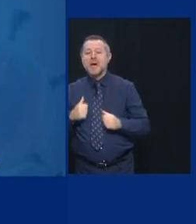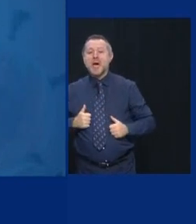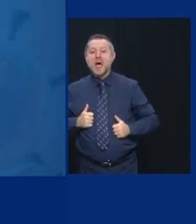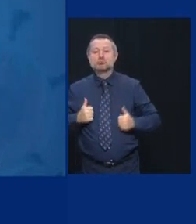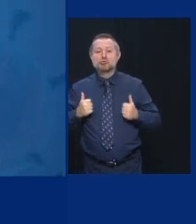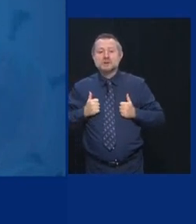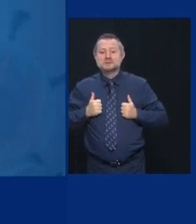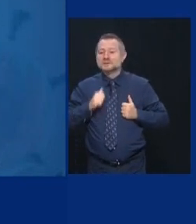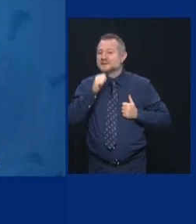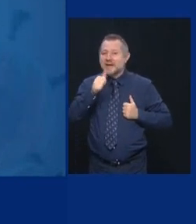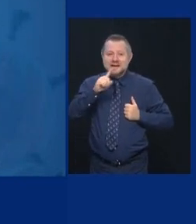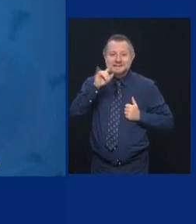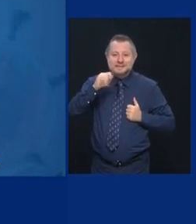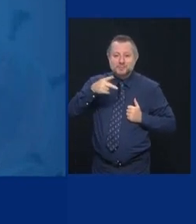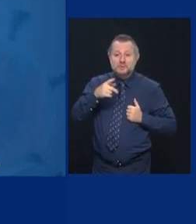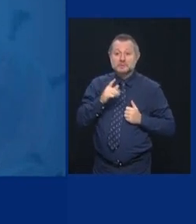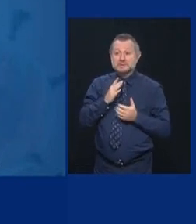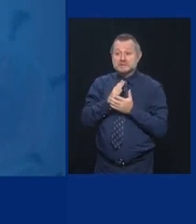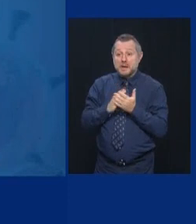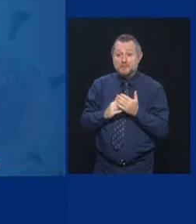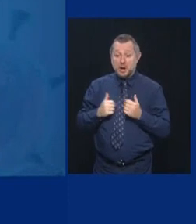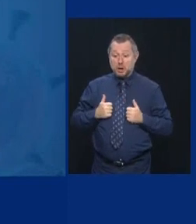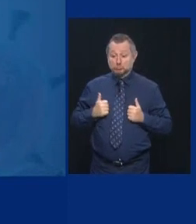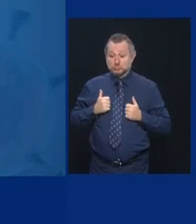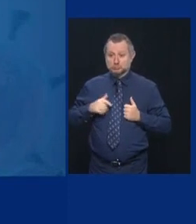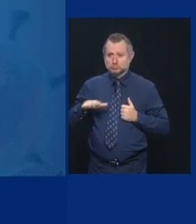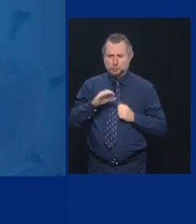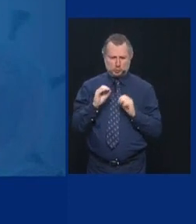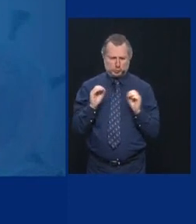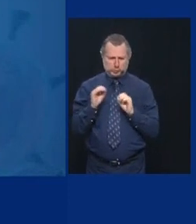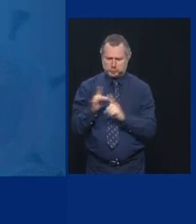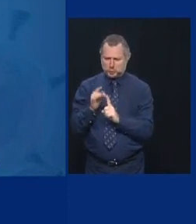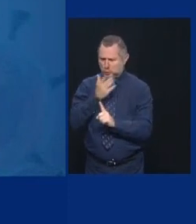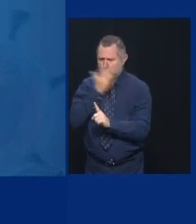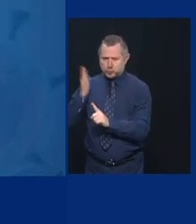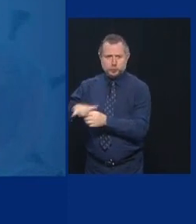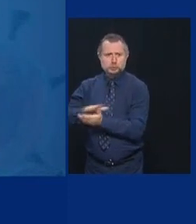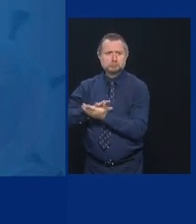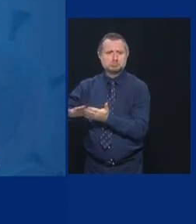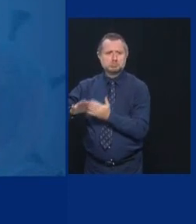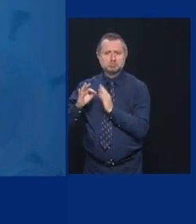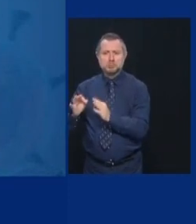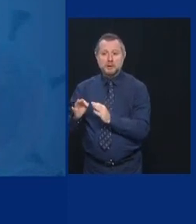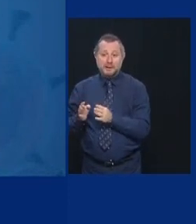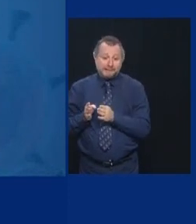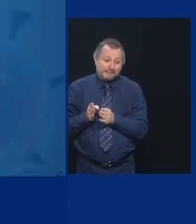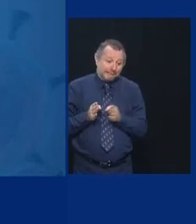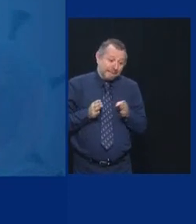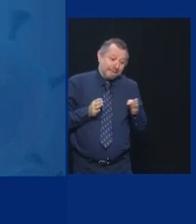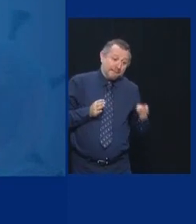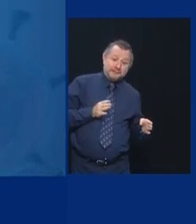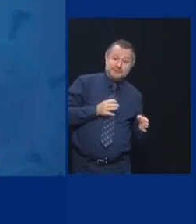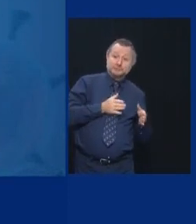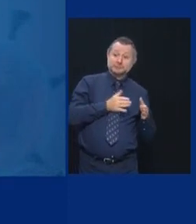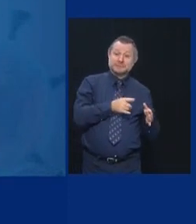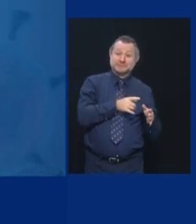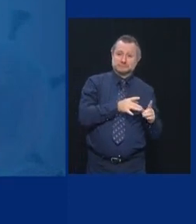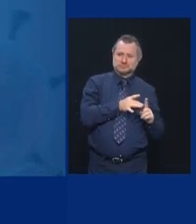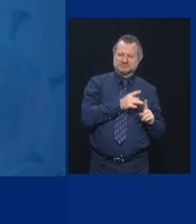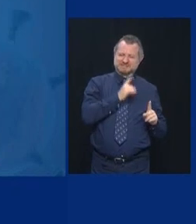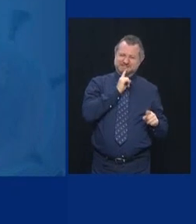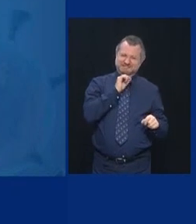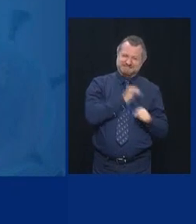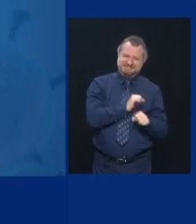in that zip code that aren't infected. You then have areas outside the zip code that are infected.